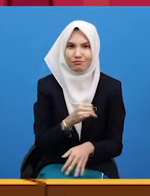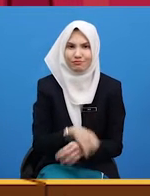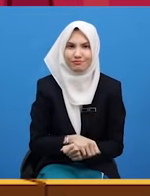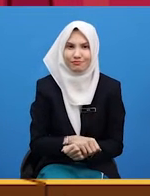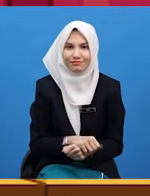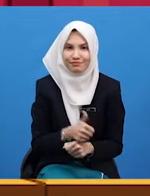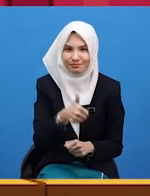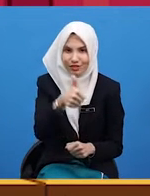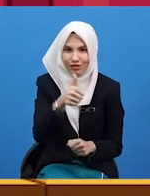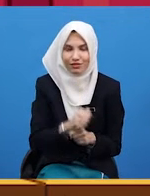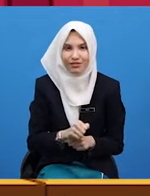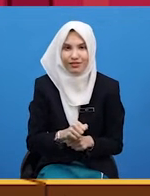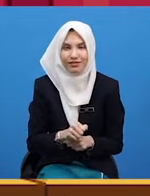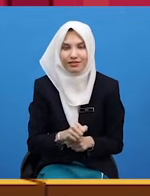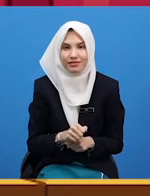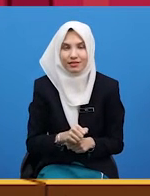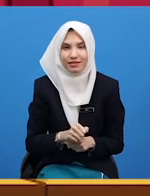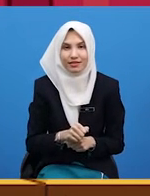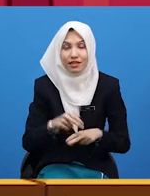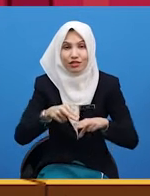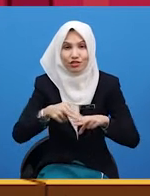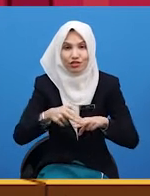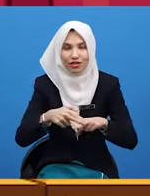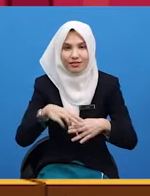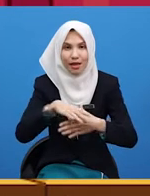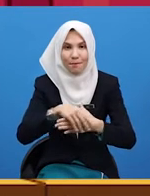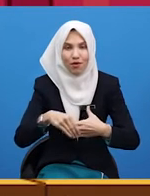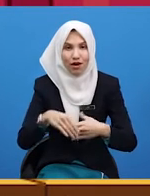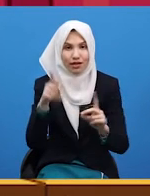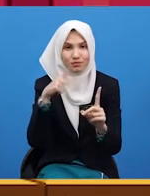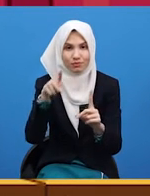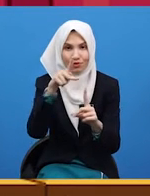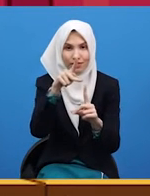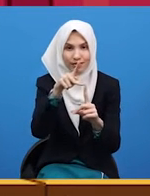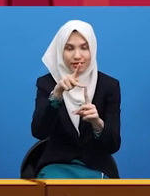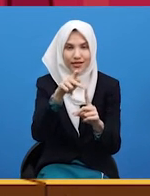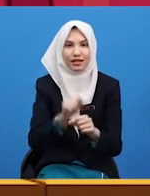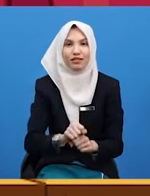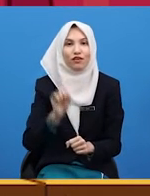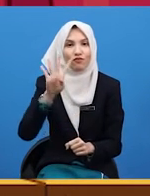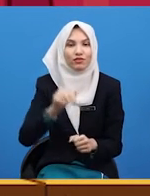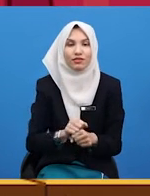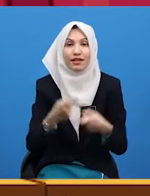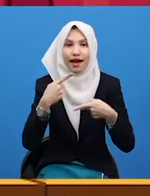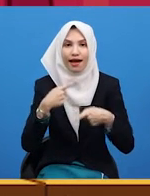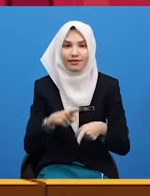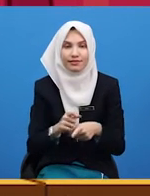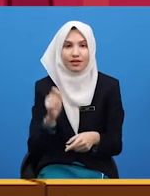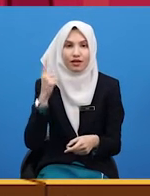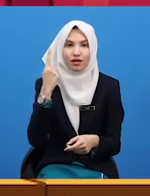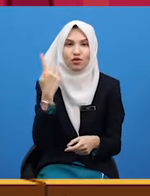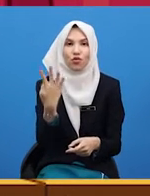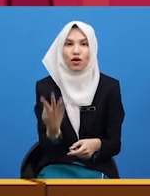So, in this case, the short hand is pointing at 4. So, the answer is quarter